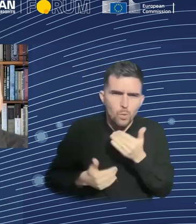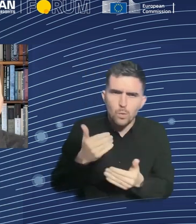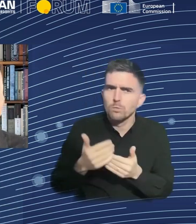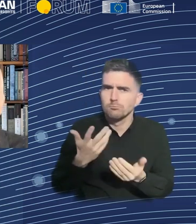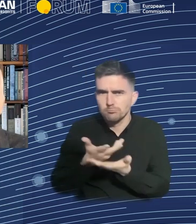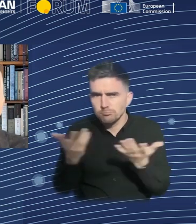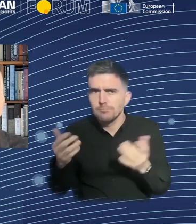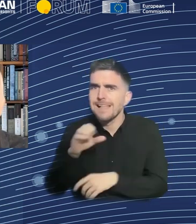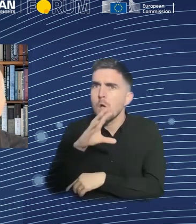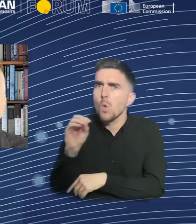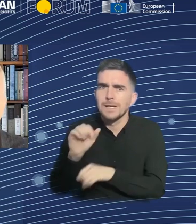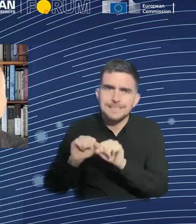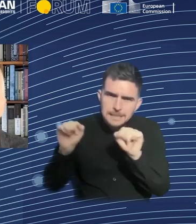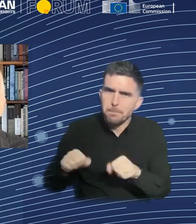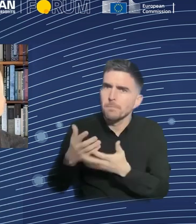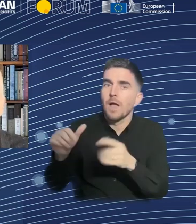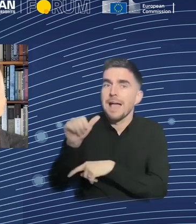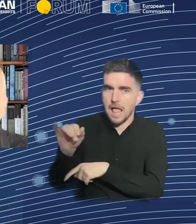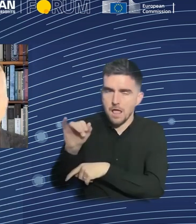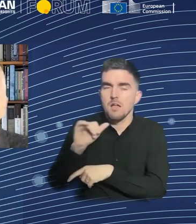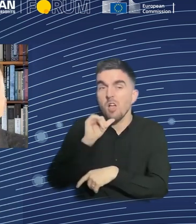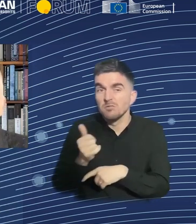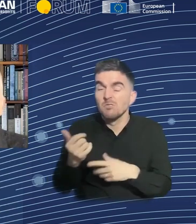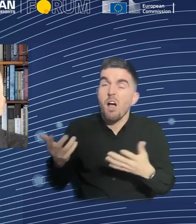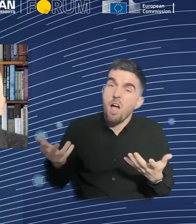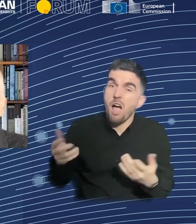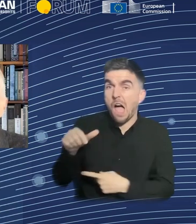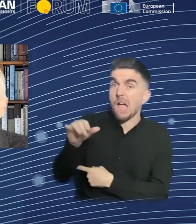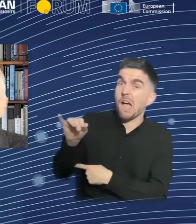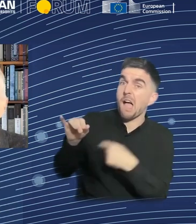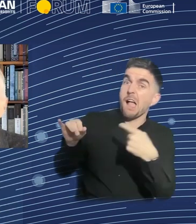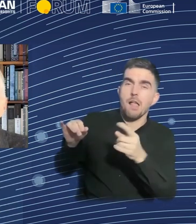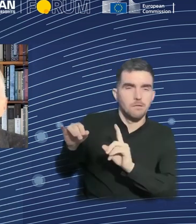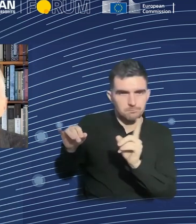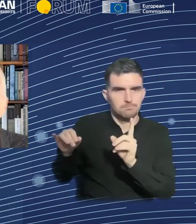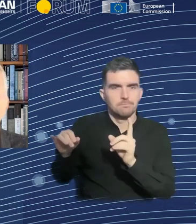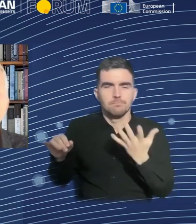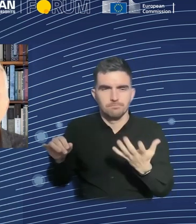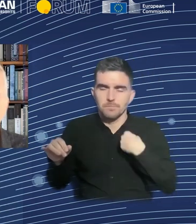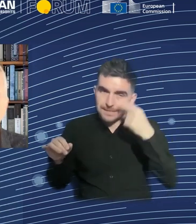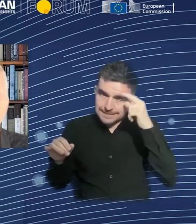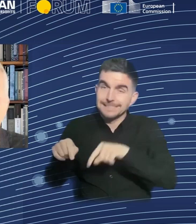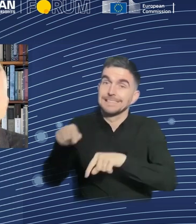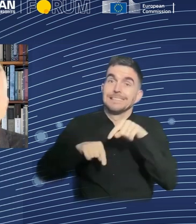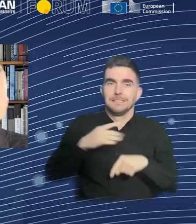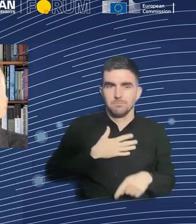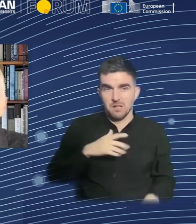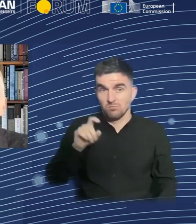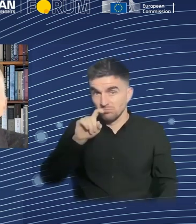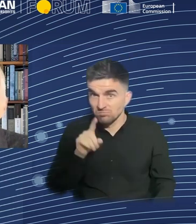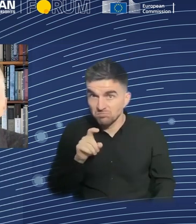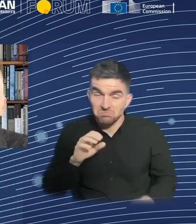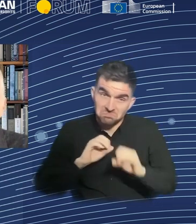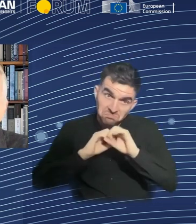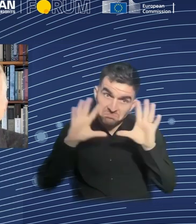monolithic AI. So that goes back to my original illustration of ChatGPT talking to Dali. That's